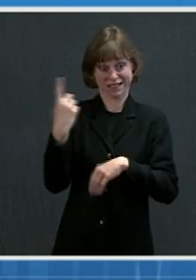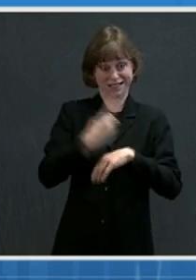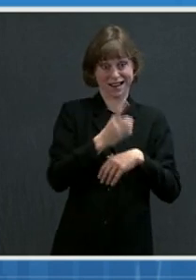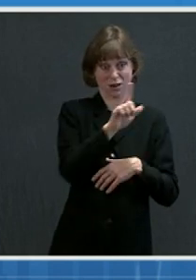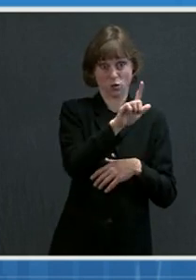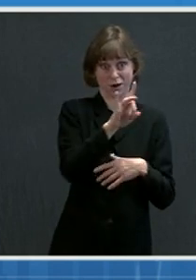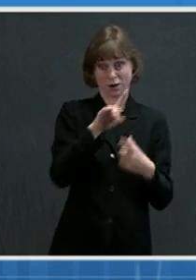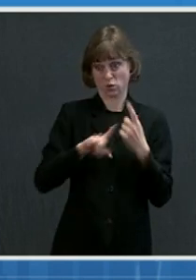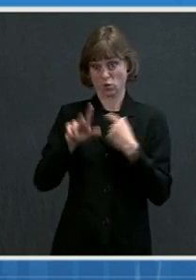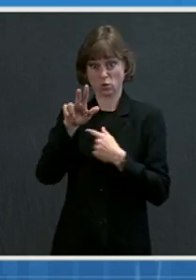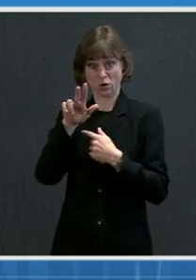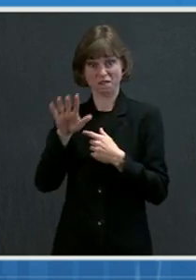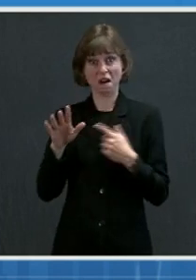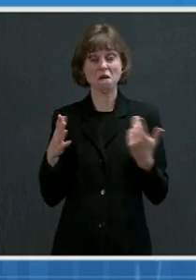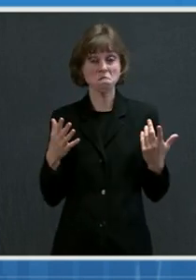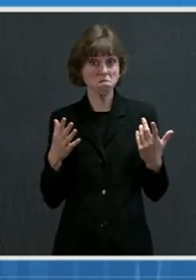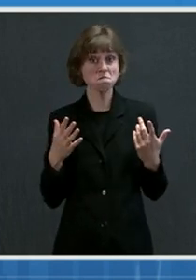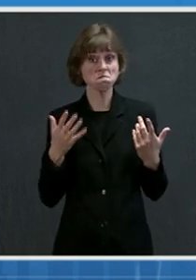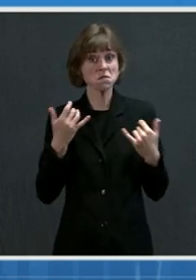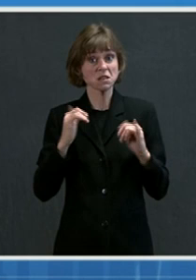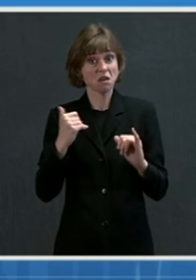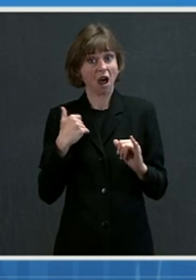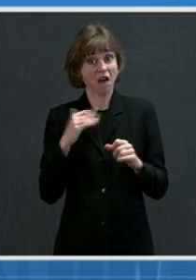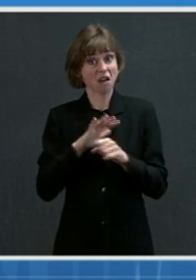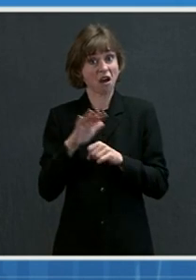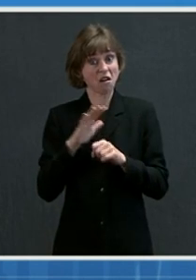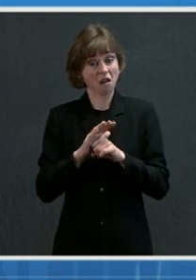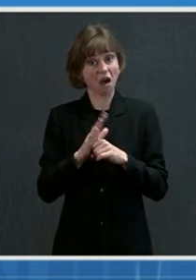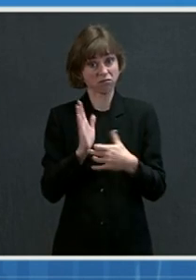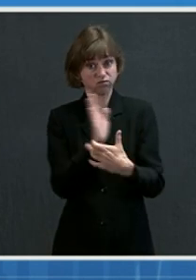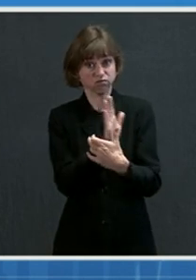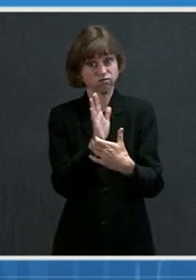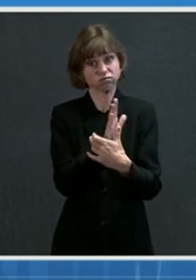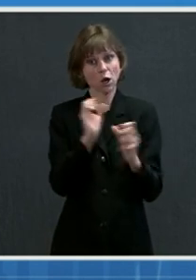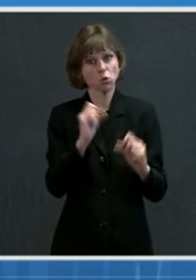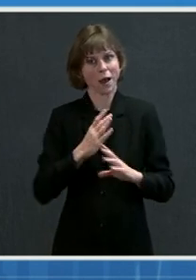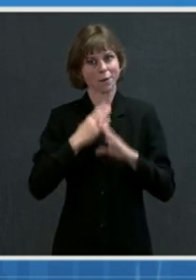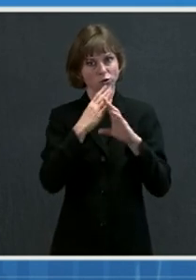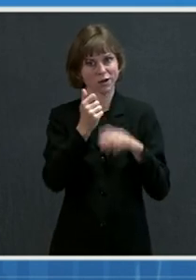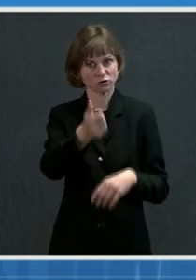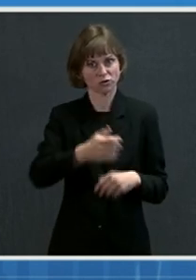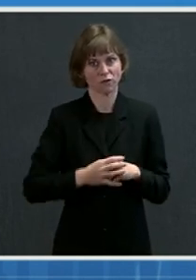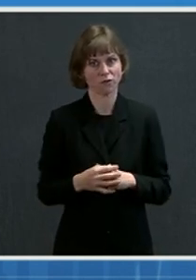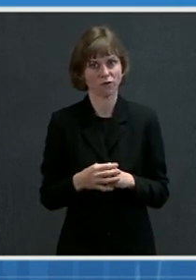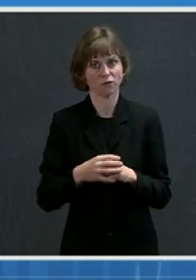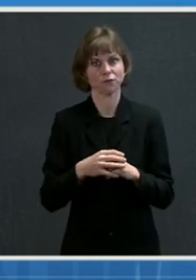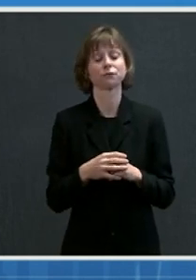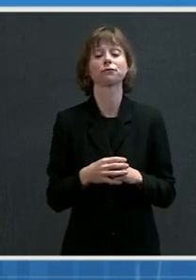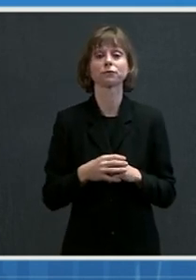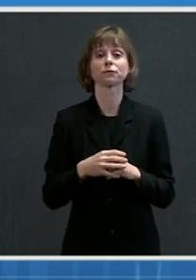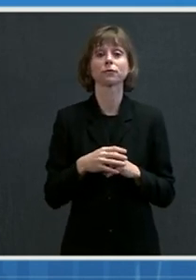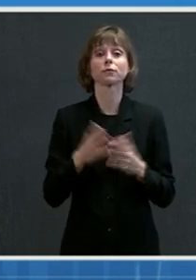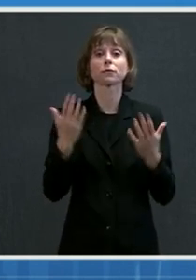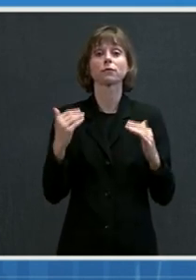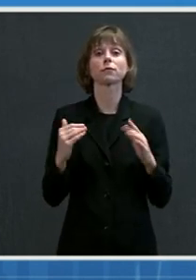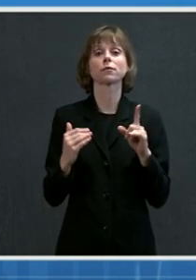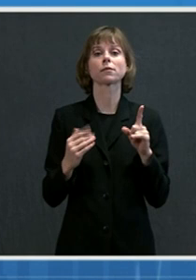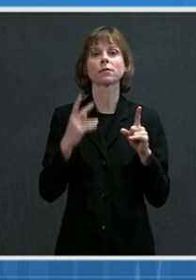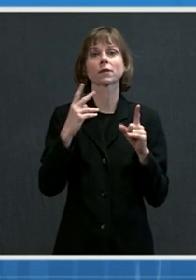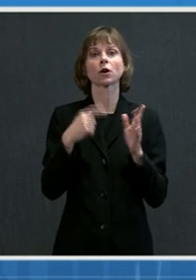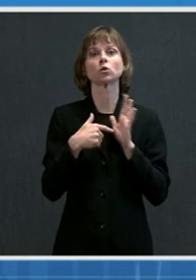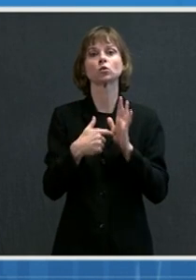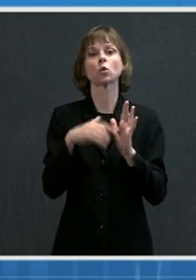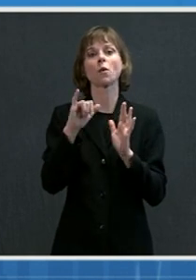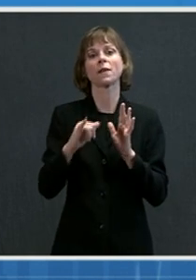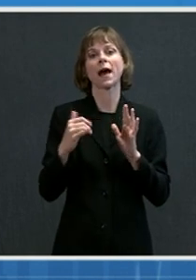you still have a considerable cushion to protect. Next slide. In fact, this was shown on